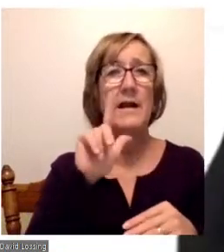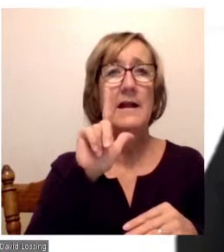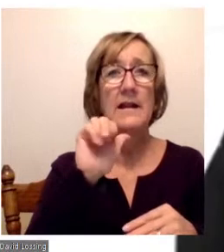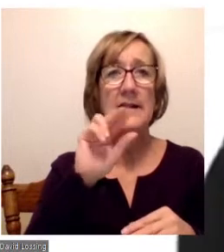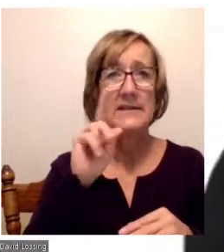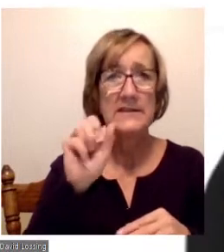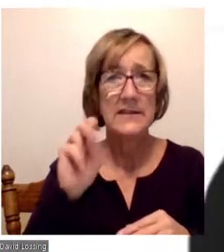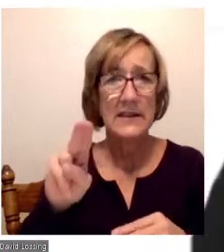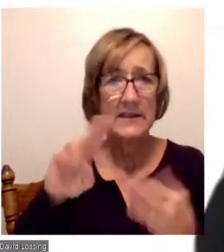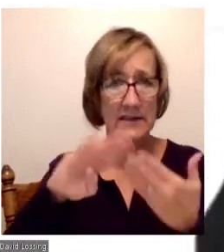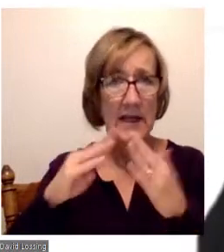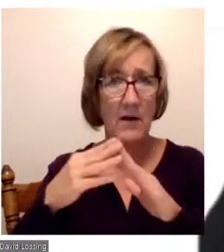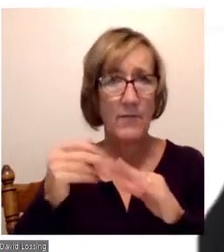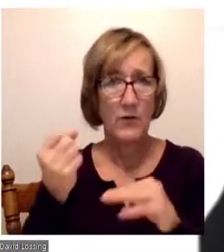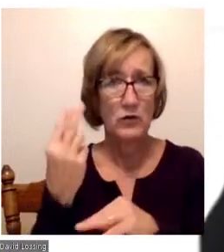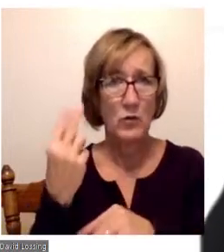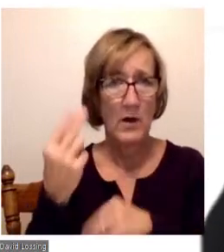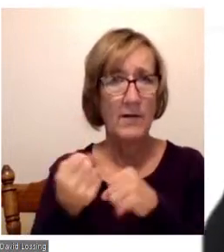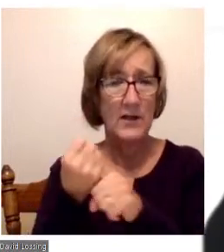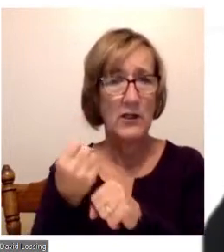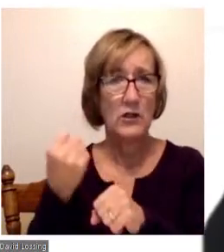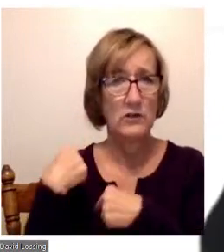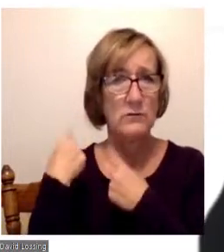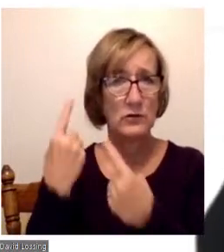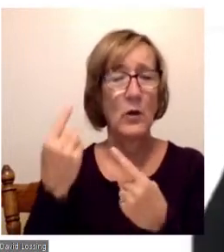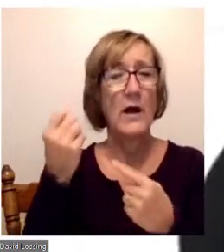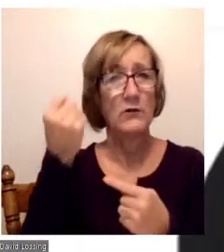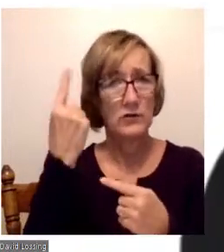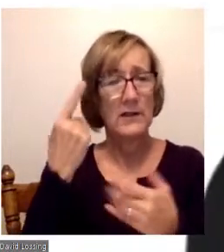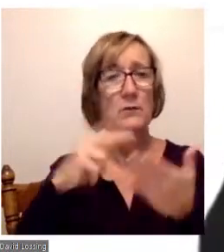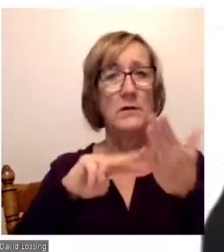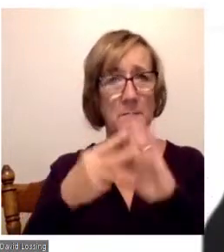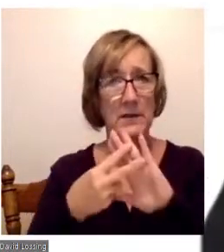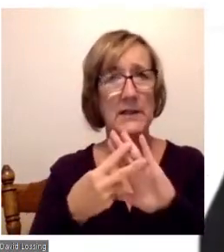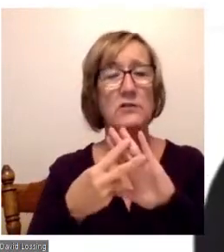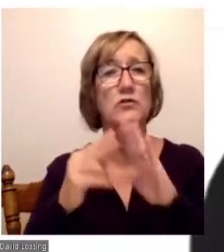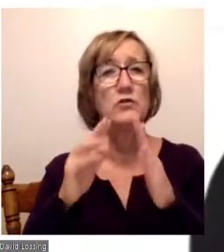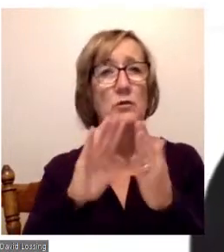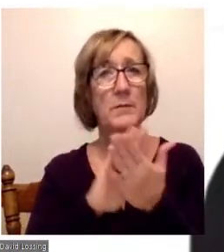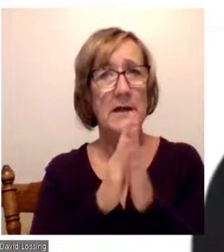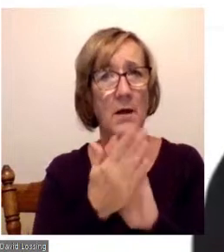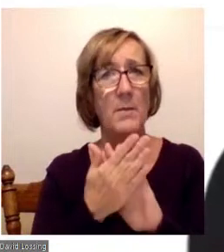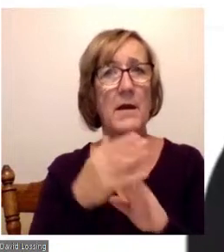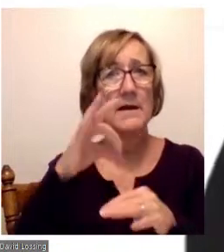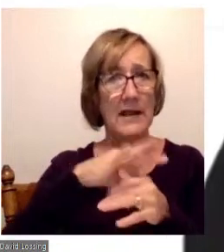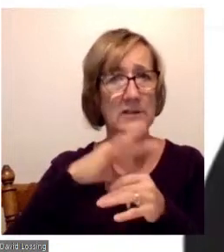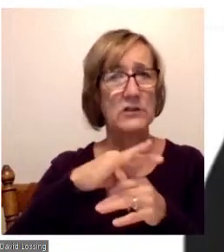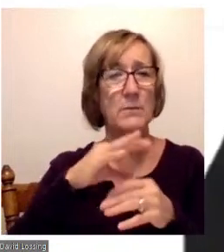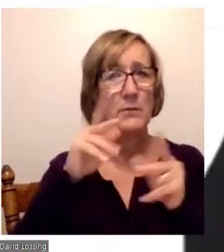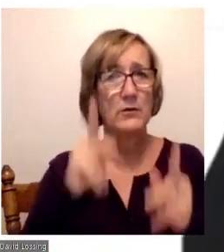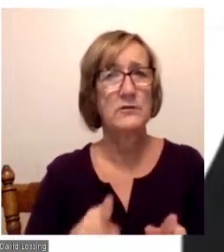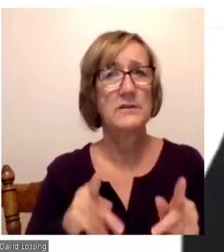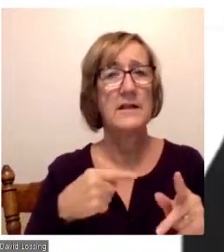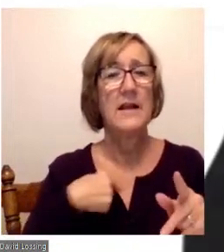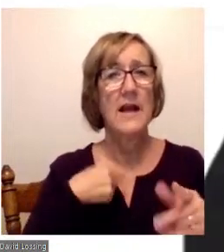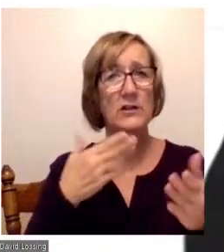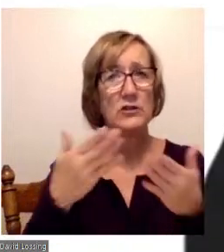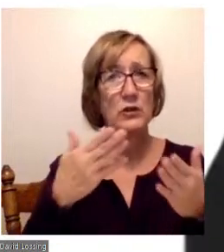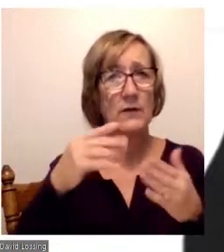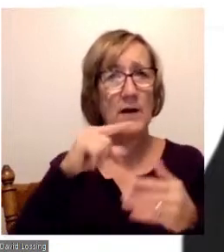understand what it takes to be an elected official. In terms of community service, I'm a former board member of the Community Foundation in Greater Flint.